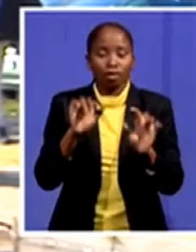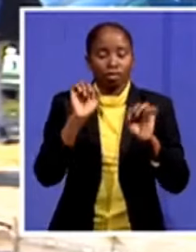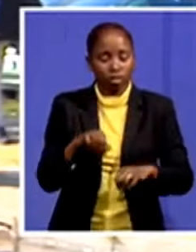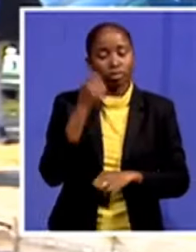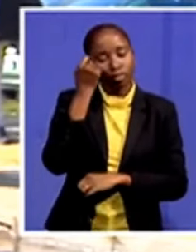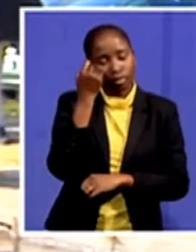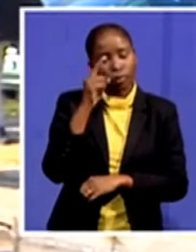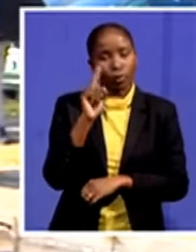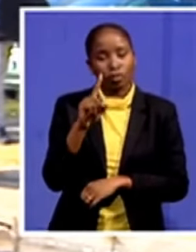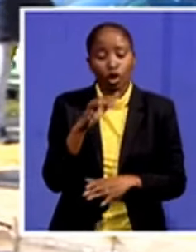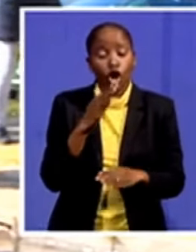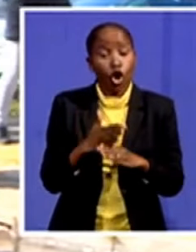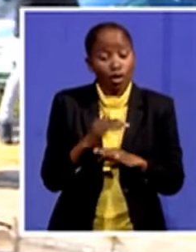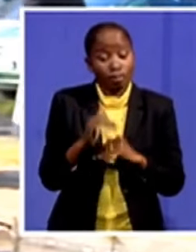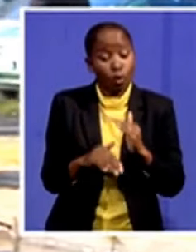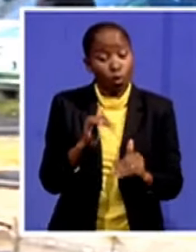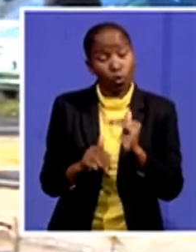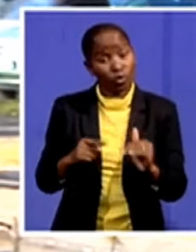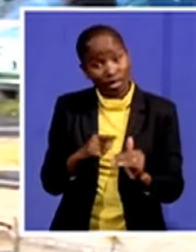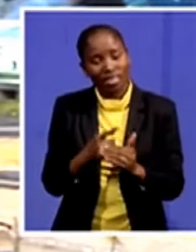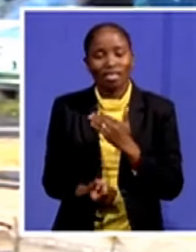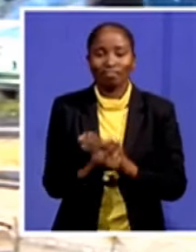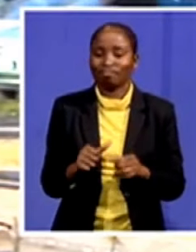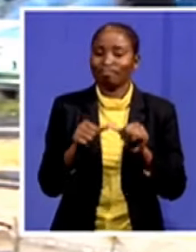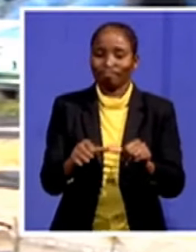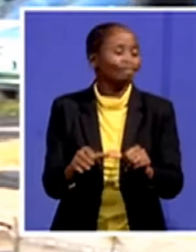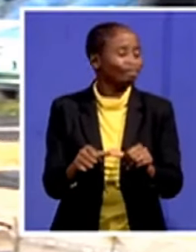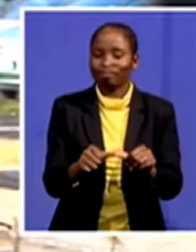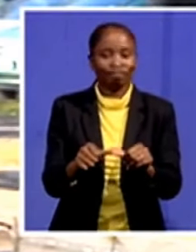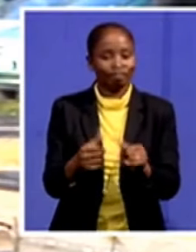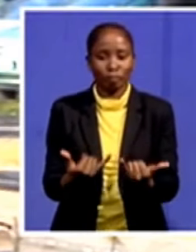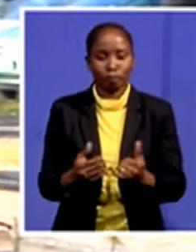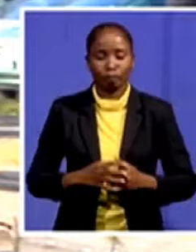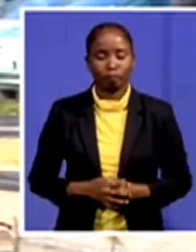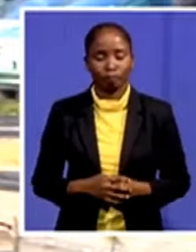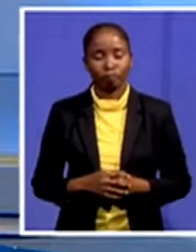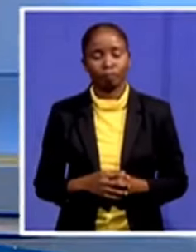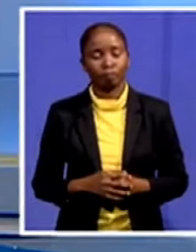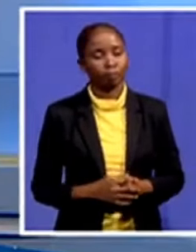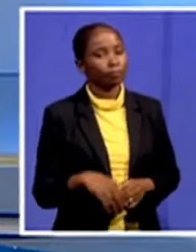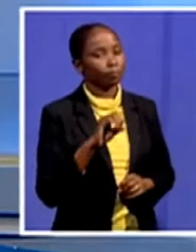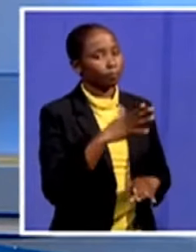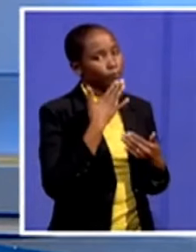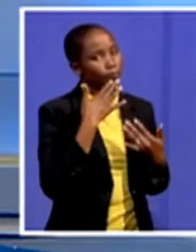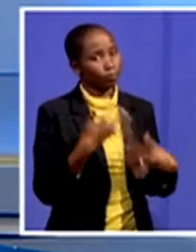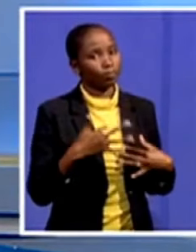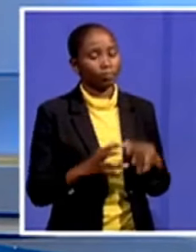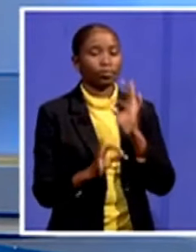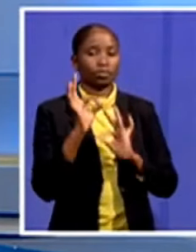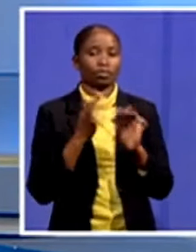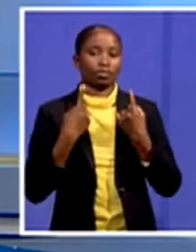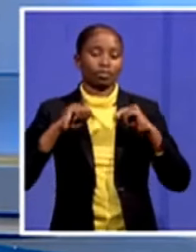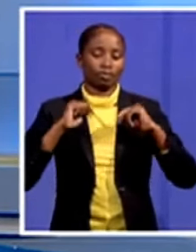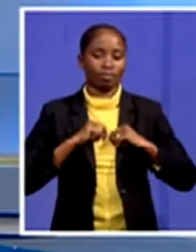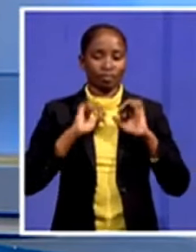able to continue here this morning thank you so much for setting the scene there for us chriselda of course will endeavor